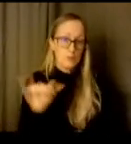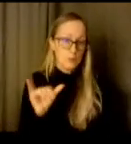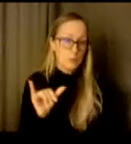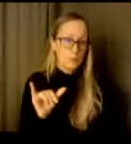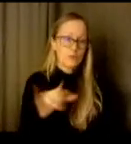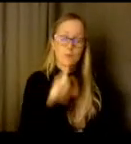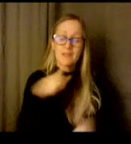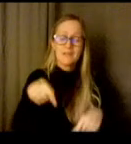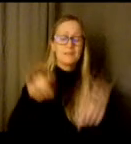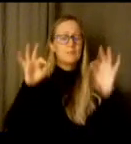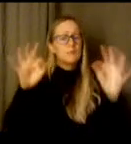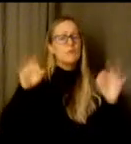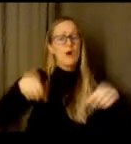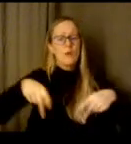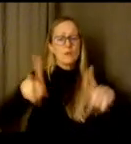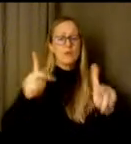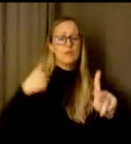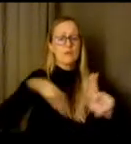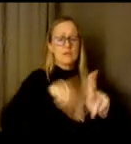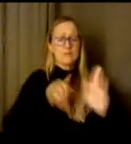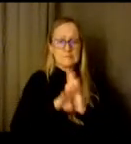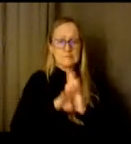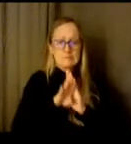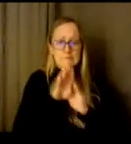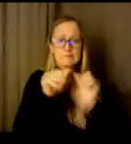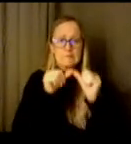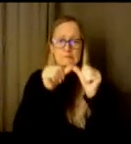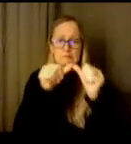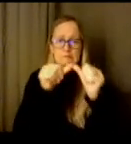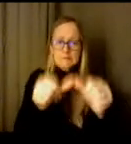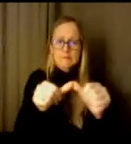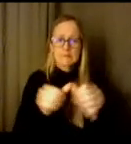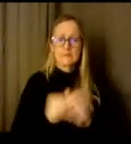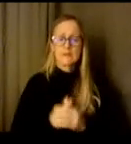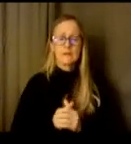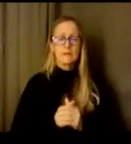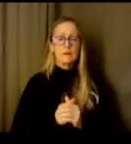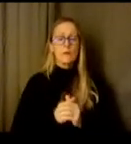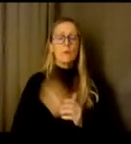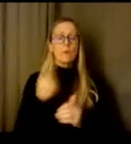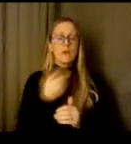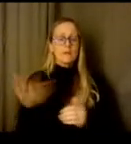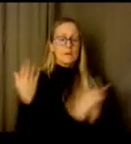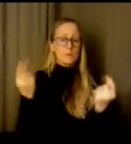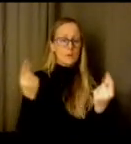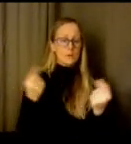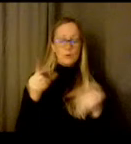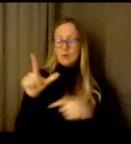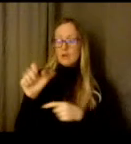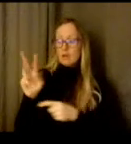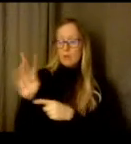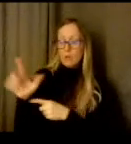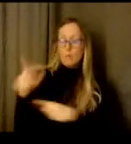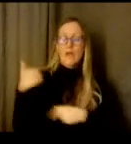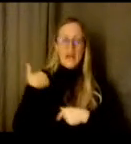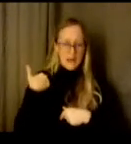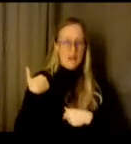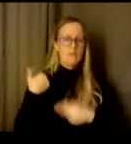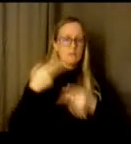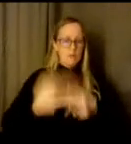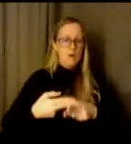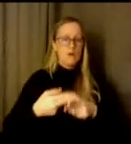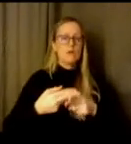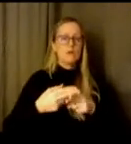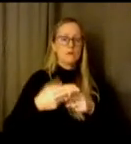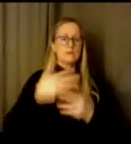one of the things that we do at Lowell we have a social emotional team and um